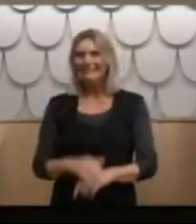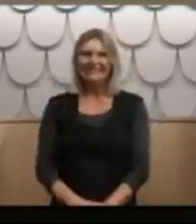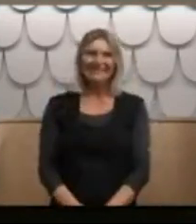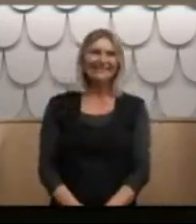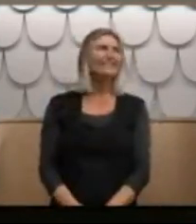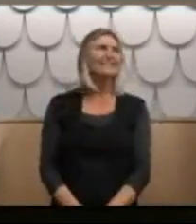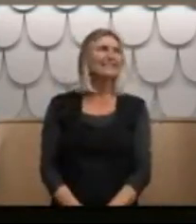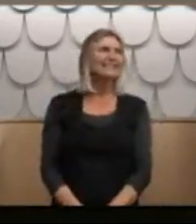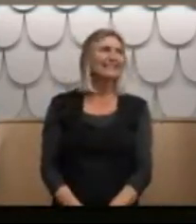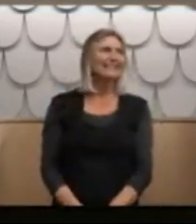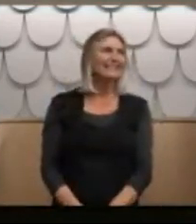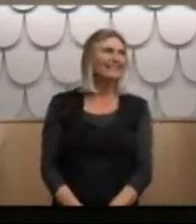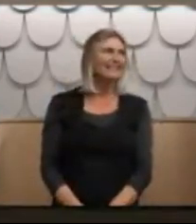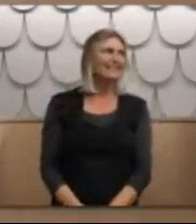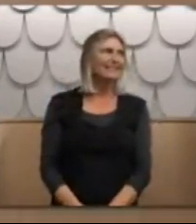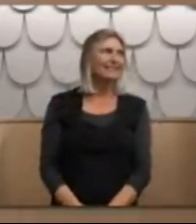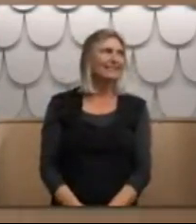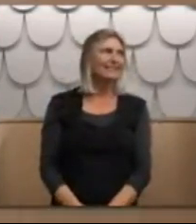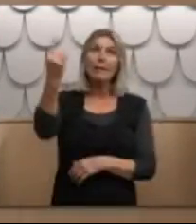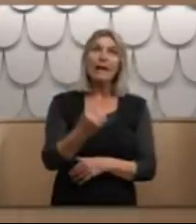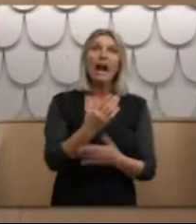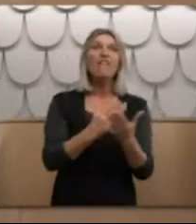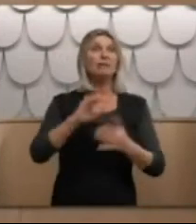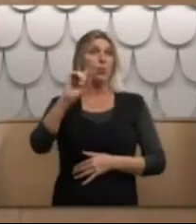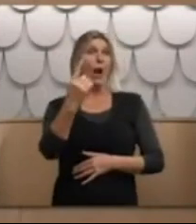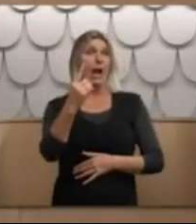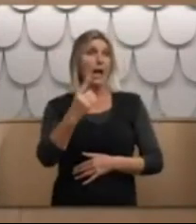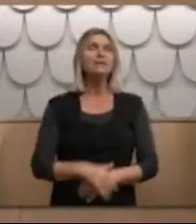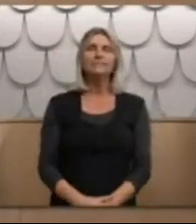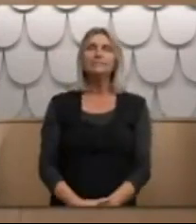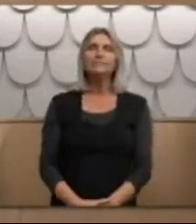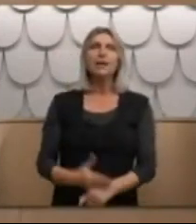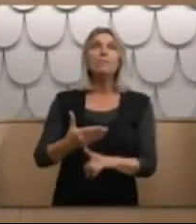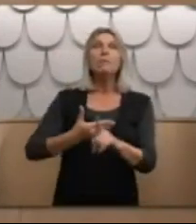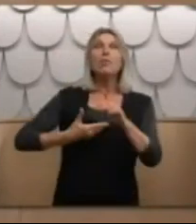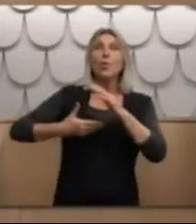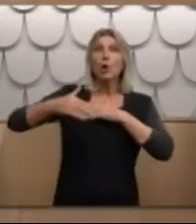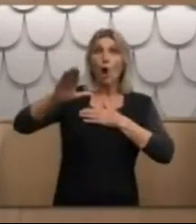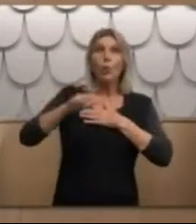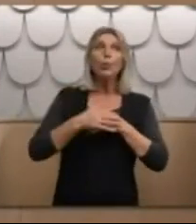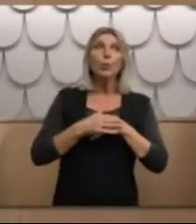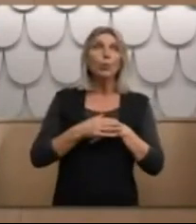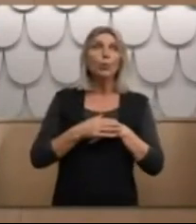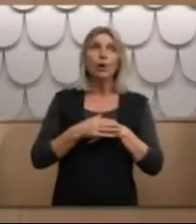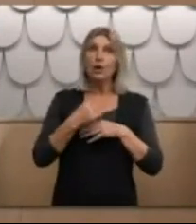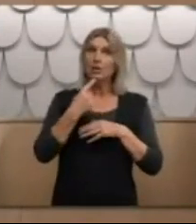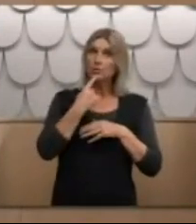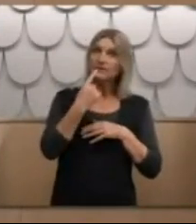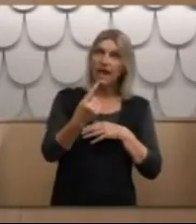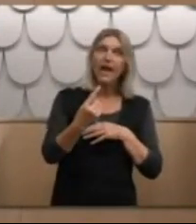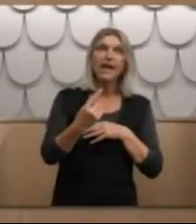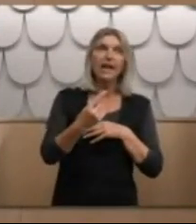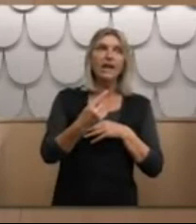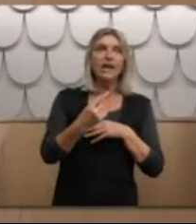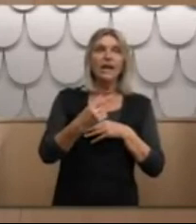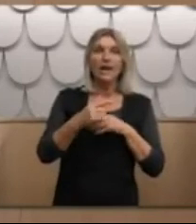Should we perhaps come back at 1.30? Yes. I think we'll come back at 1.30. And before we go, can I just say that we are, commissioners are very tired of having,